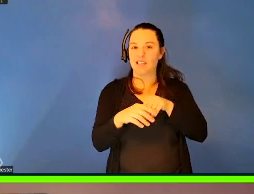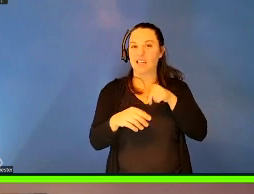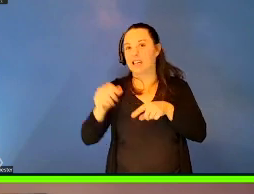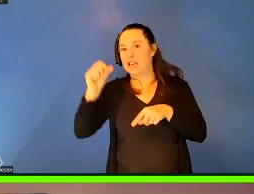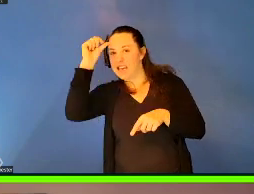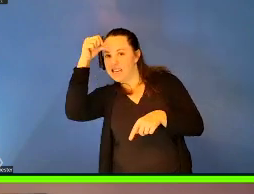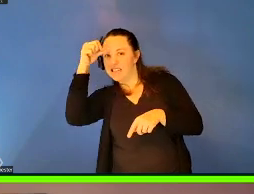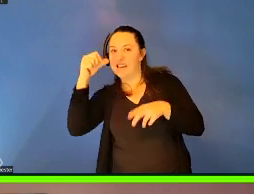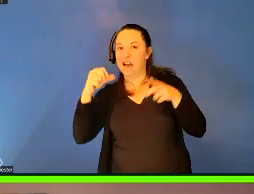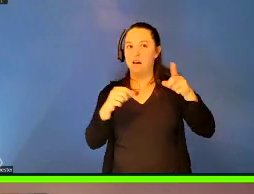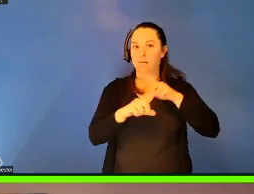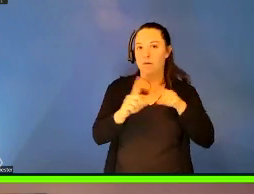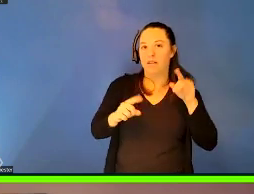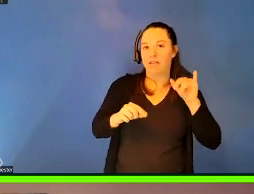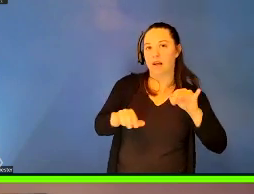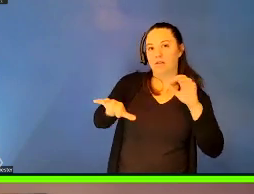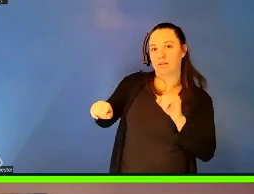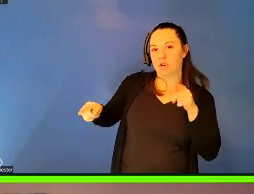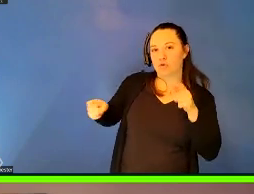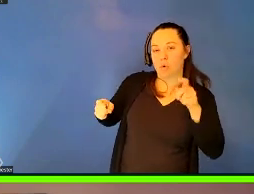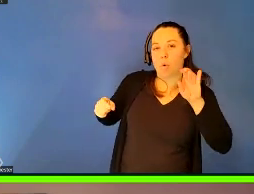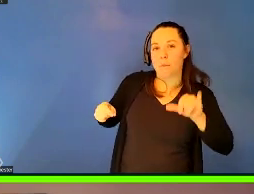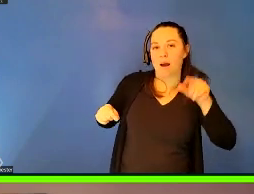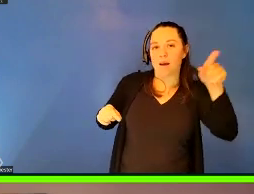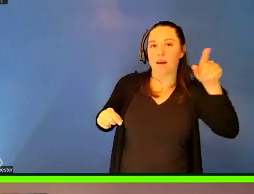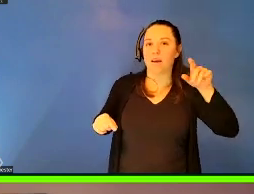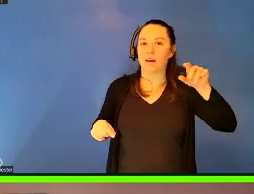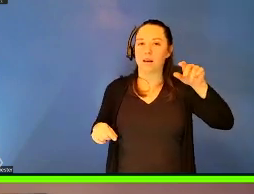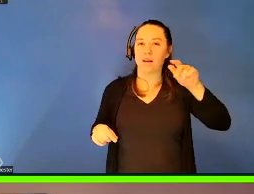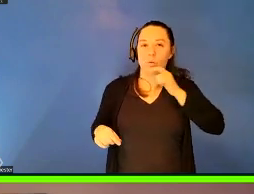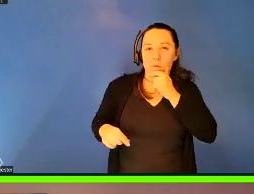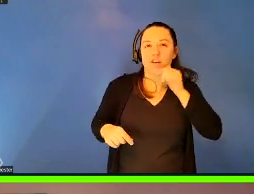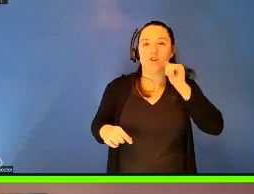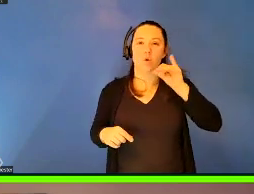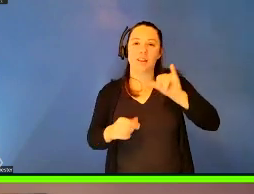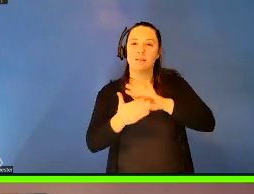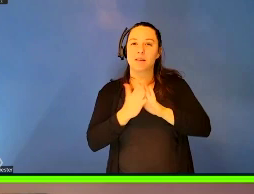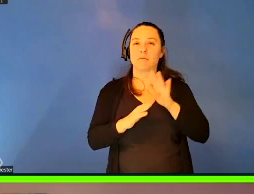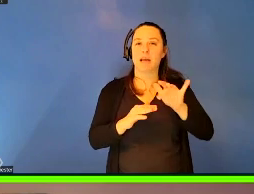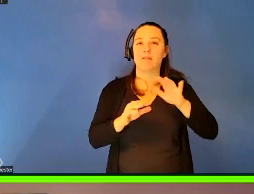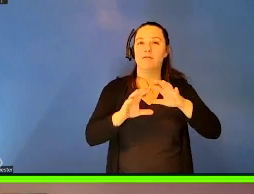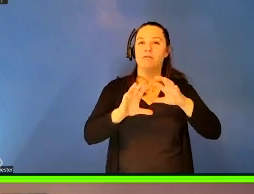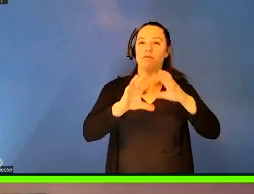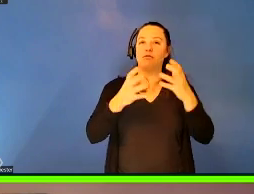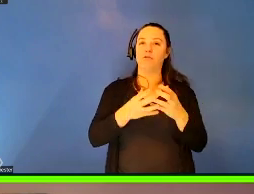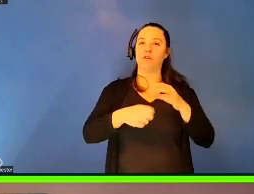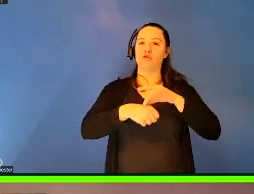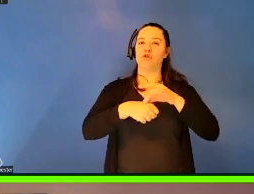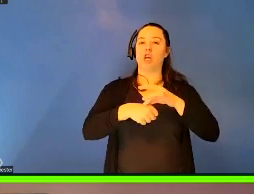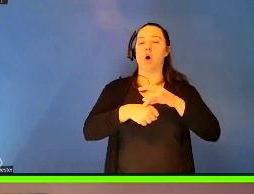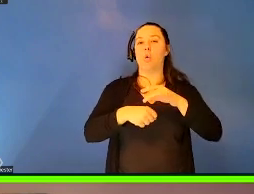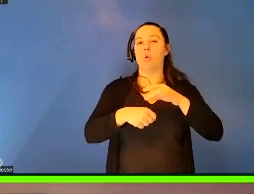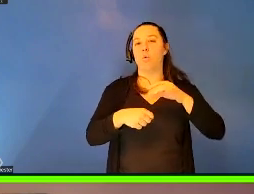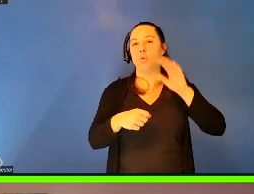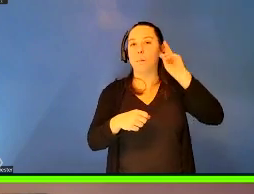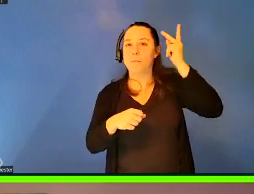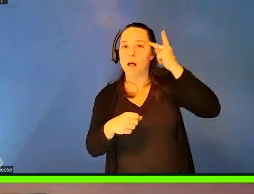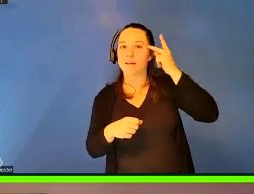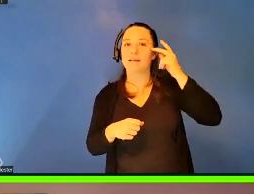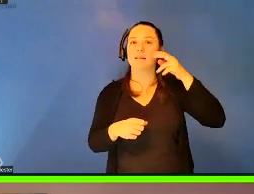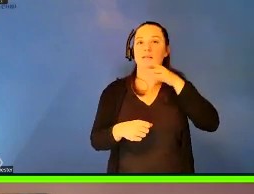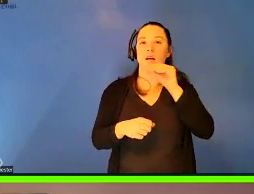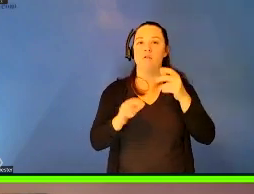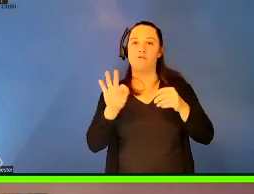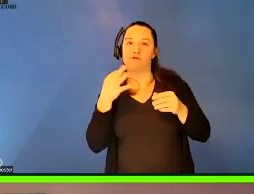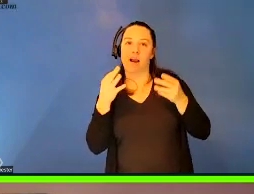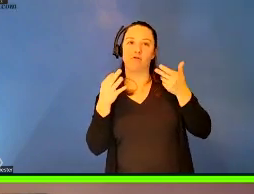a marker of kind of, um, a sort of geopolitics of sanitary authority that France is claiming over Britain. And this will become, this